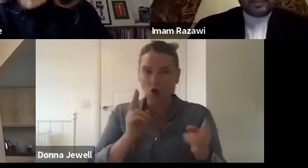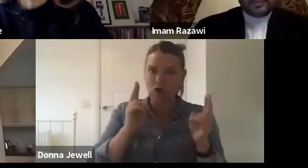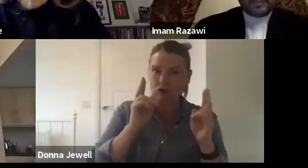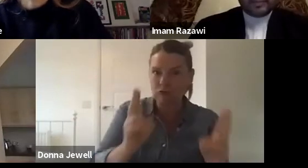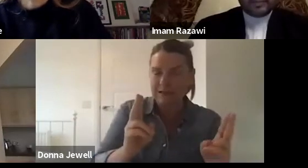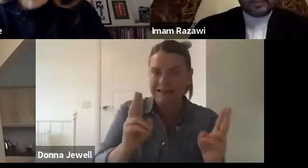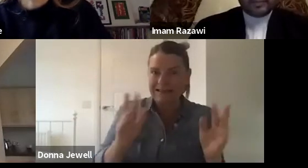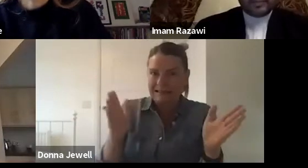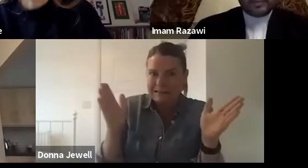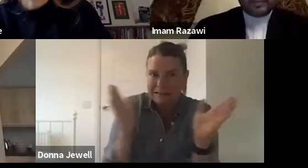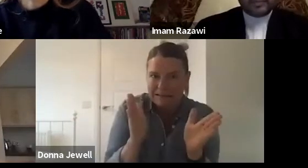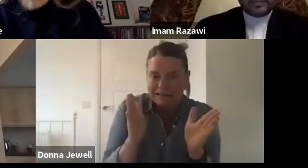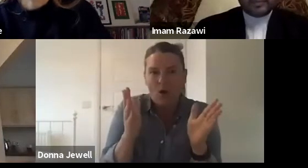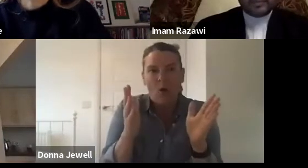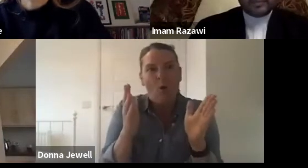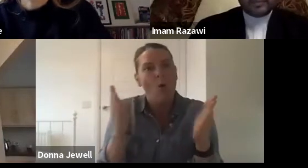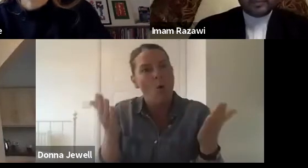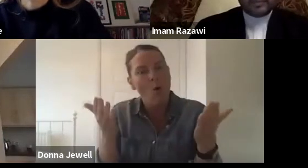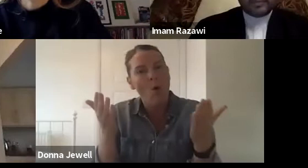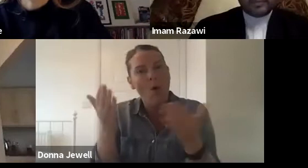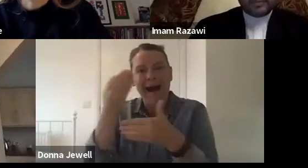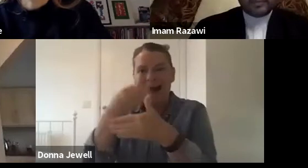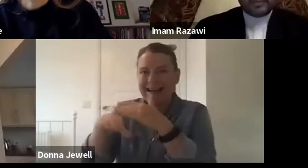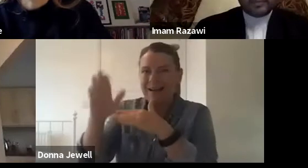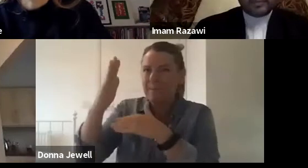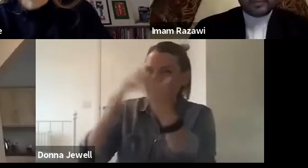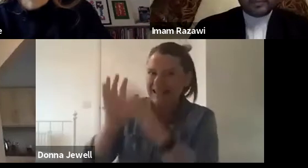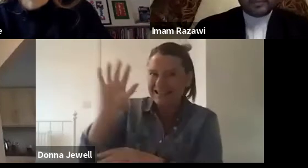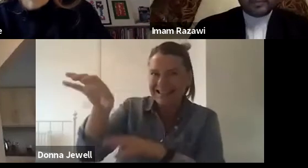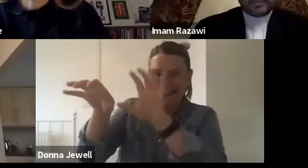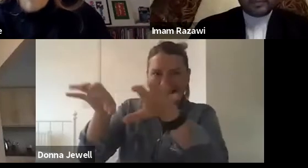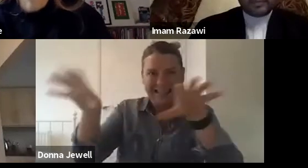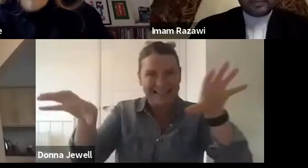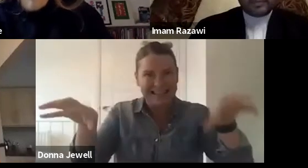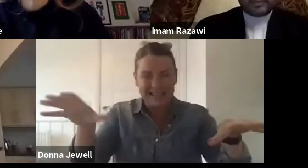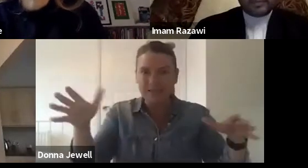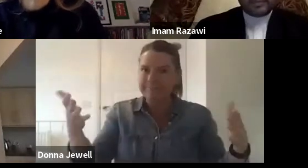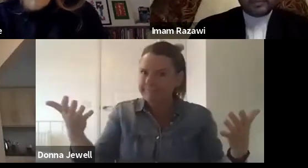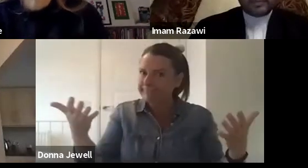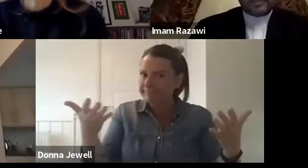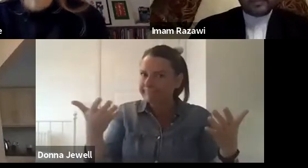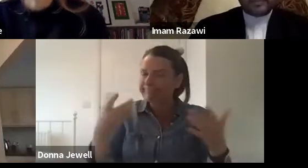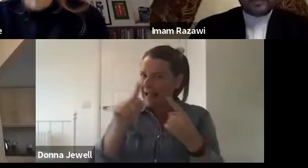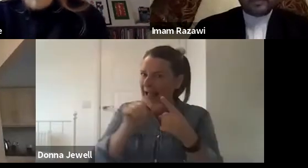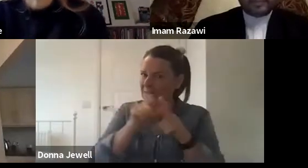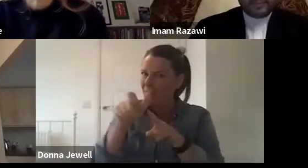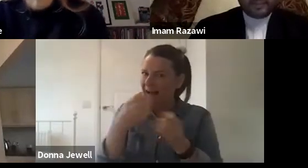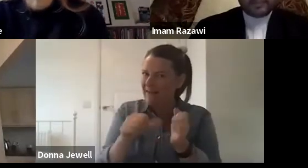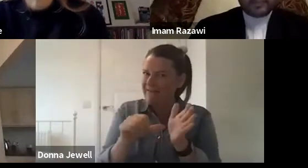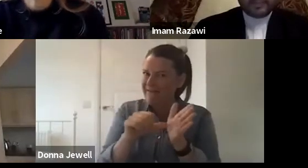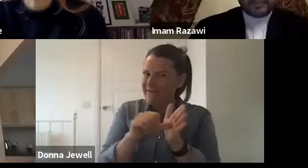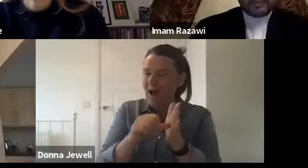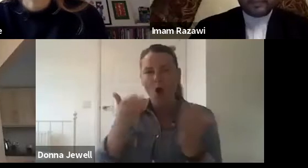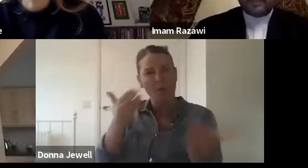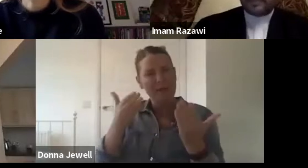might be, or in a more private domain, i.e. within the bounds of four walls of an organization or online for that matter.